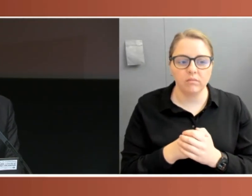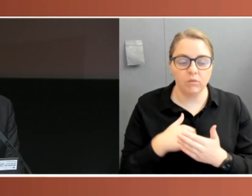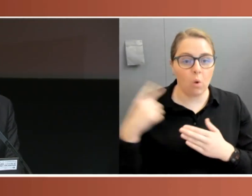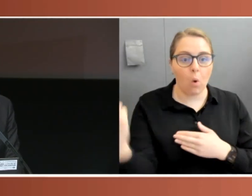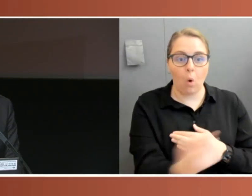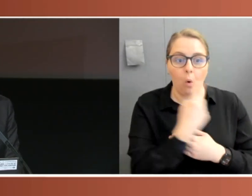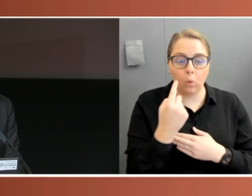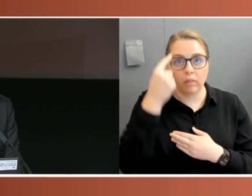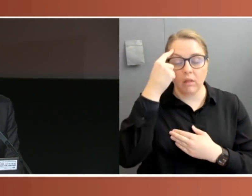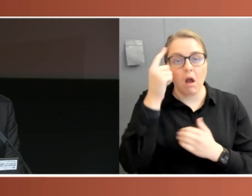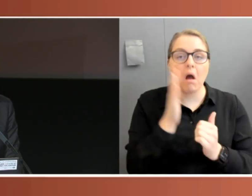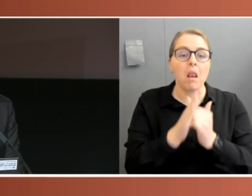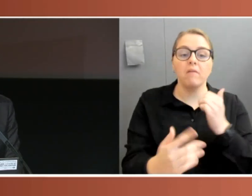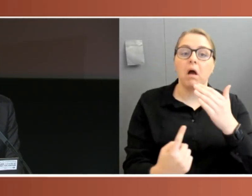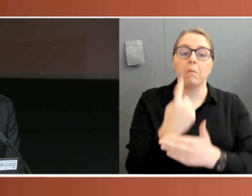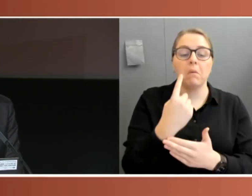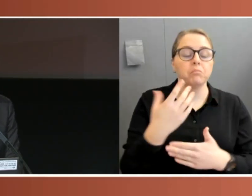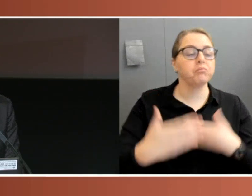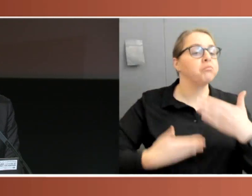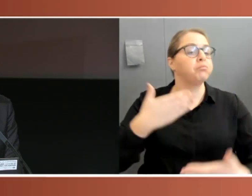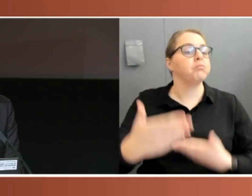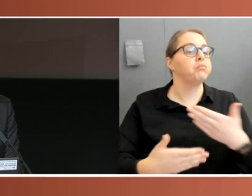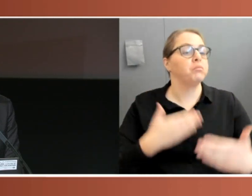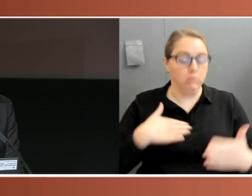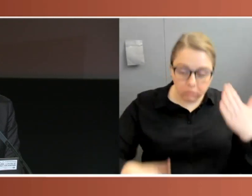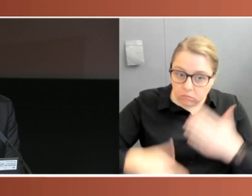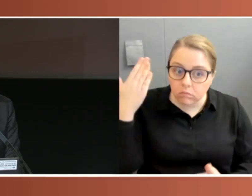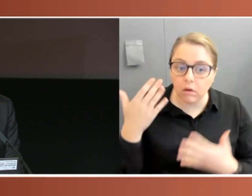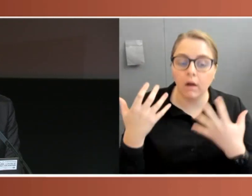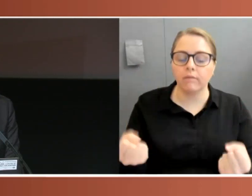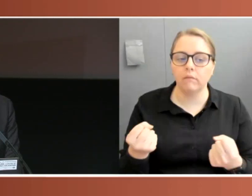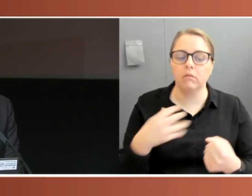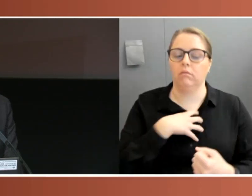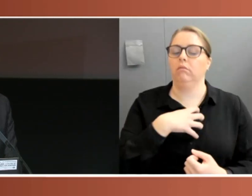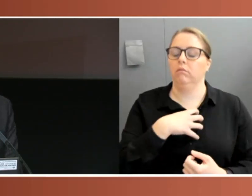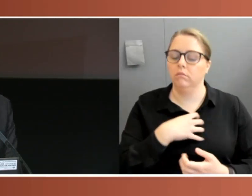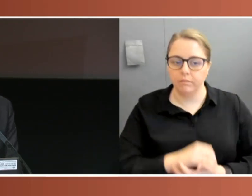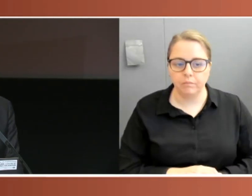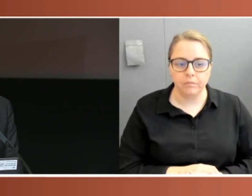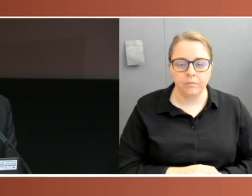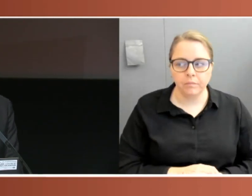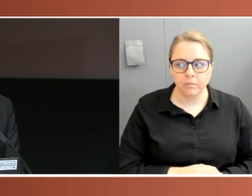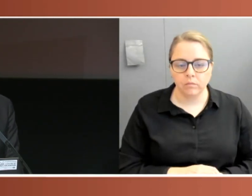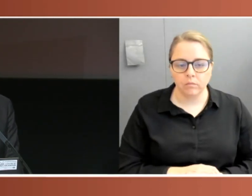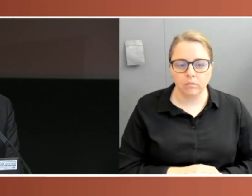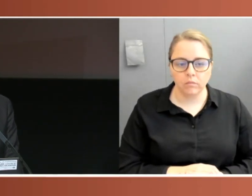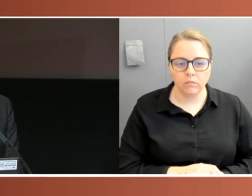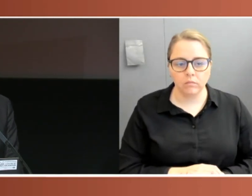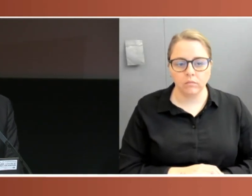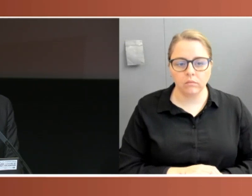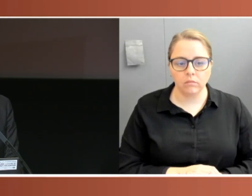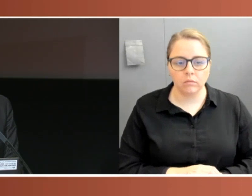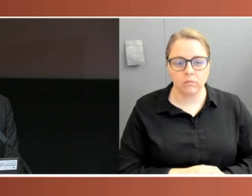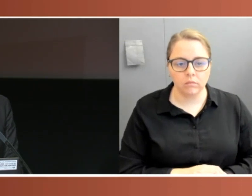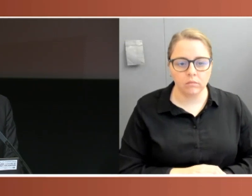this country, that our political leaders might visit upon us. It included and, of course, it's a bit like a fevered